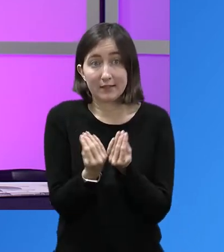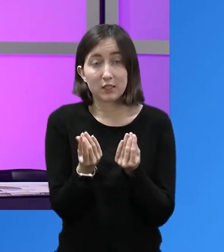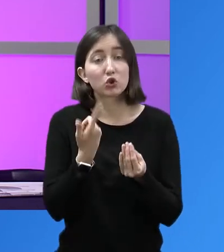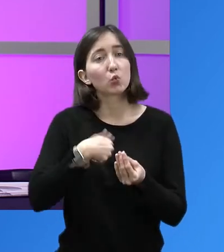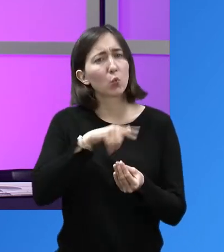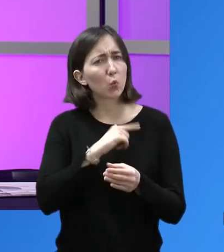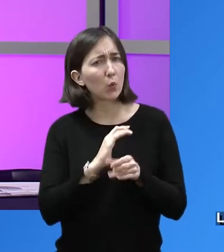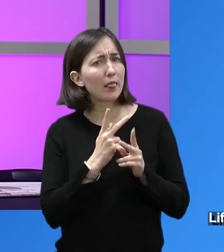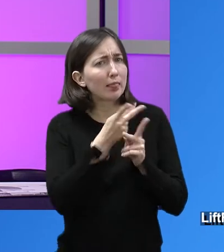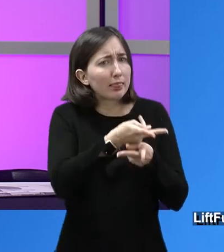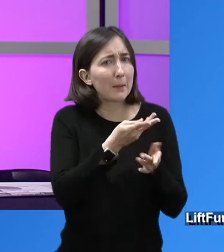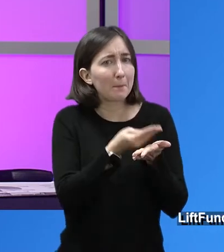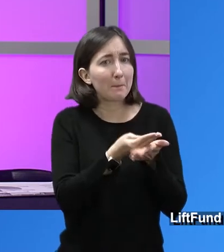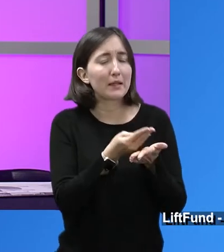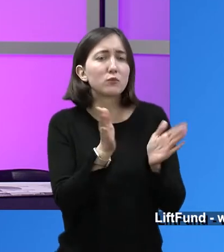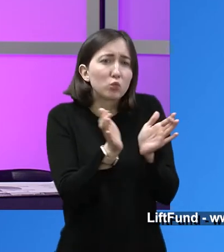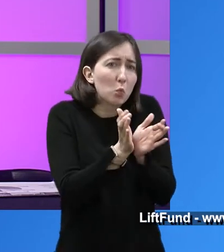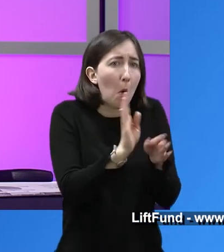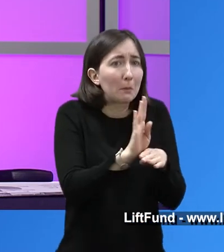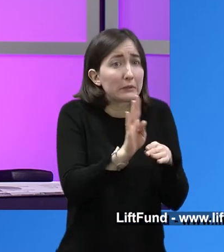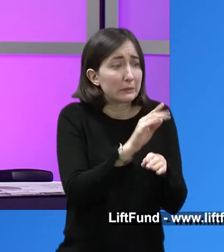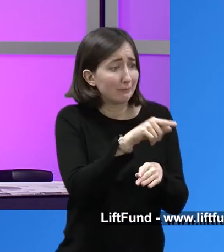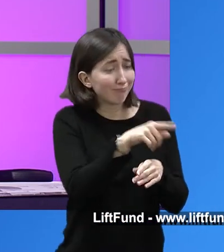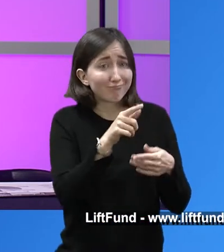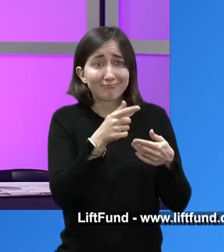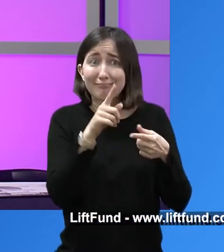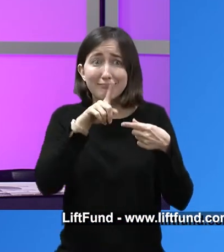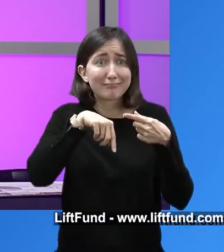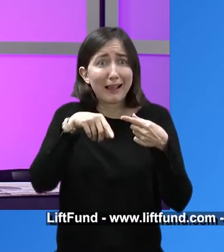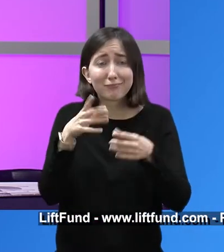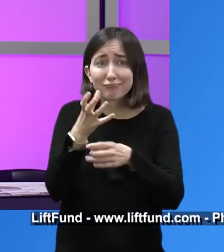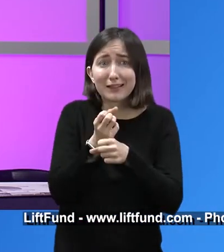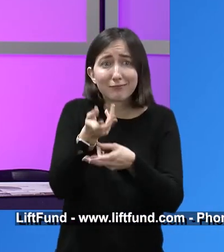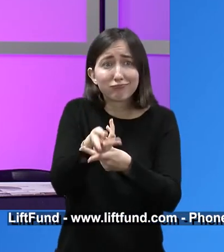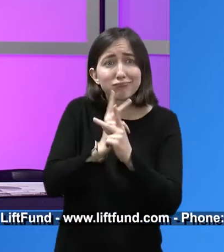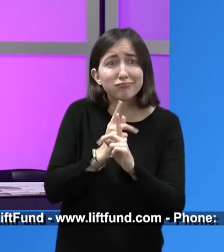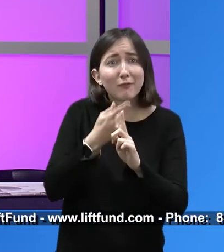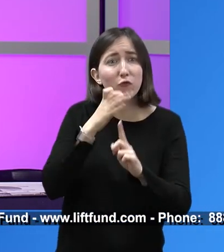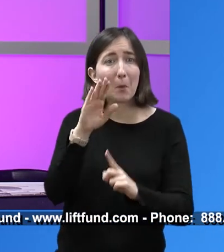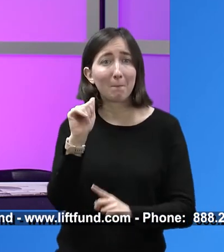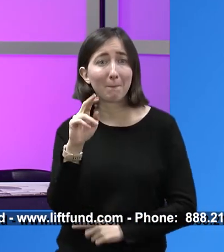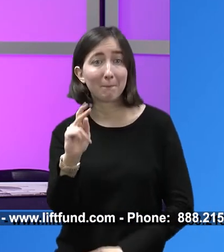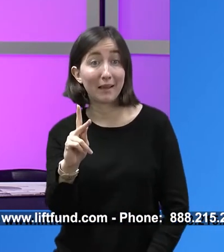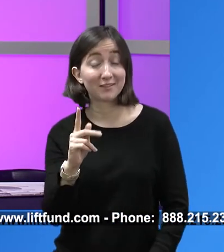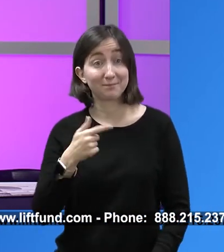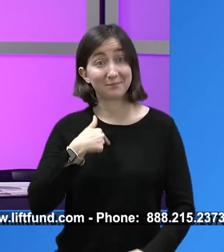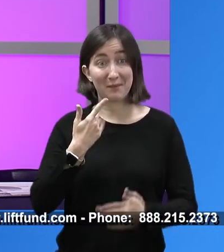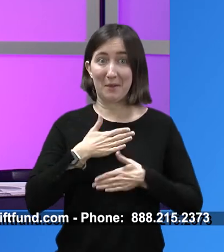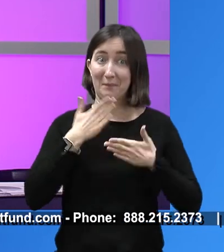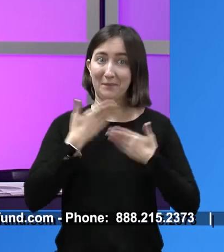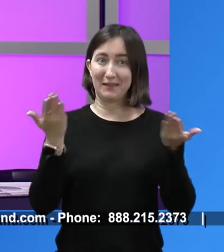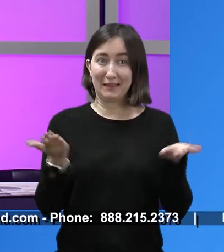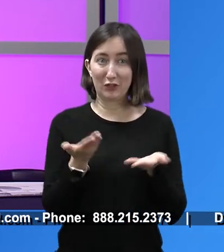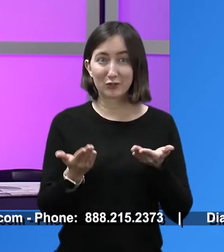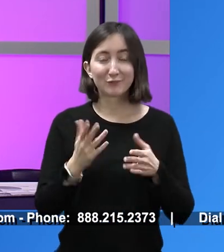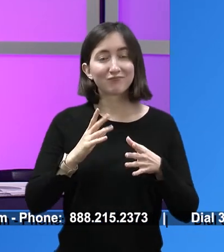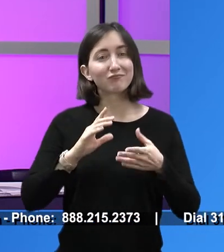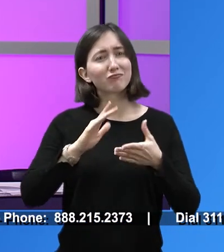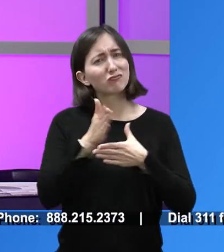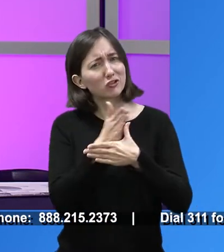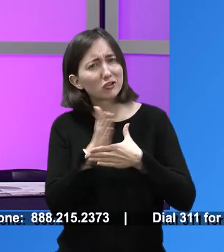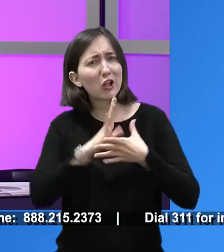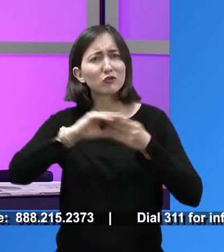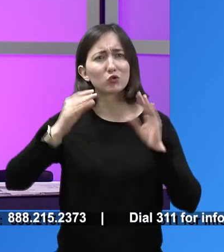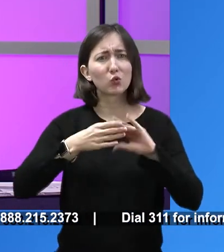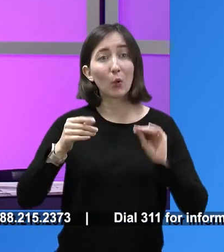And we are honored to be here today because what a great opportunity to share the story about not only about LIFT Fund, but also